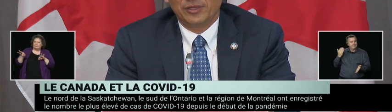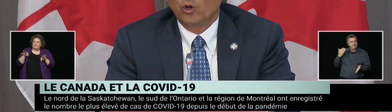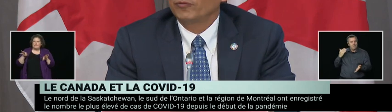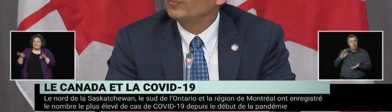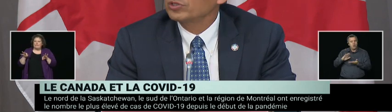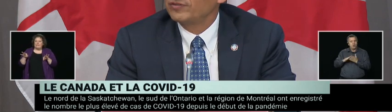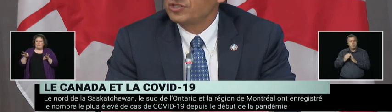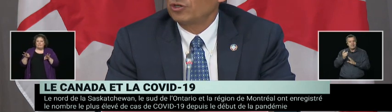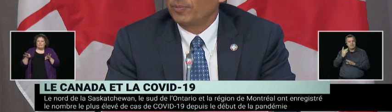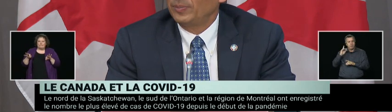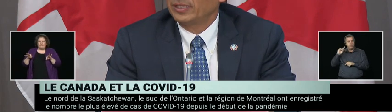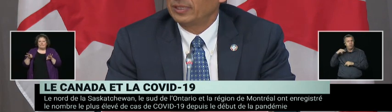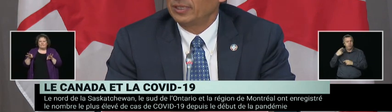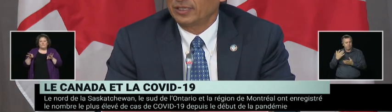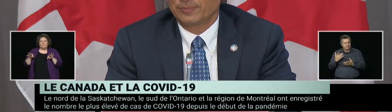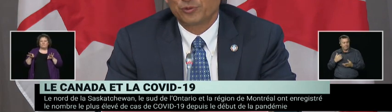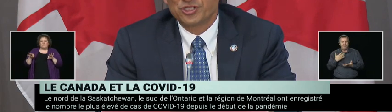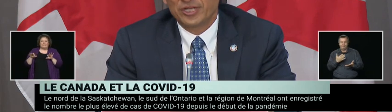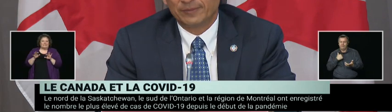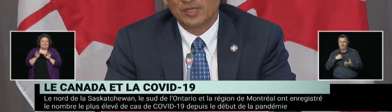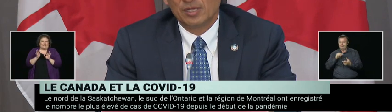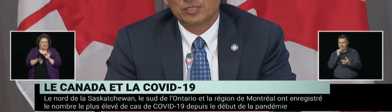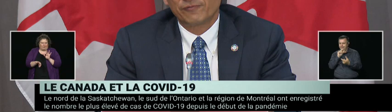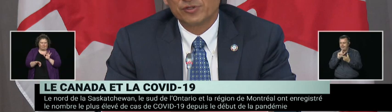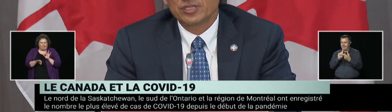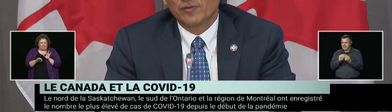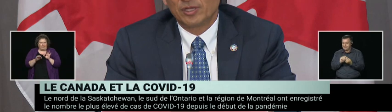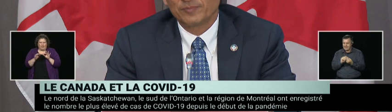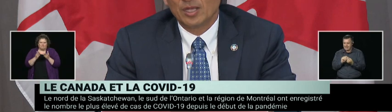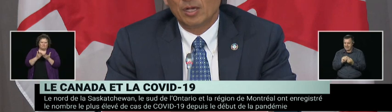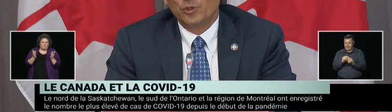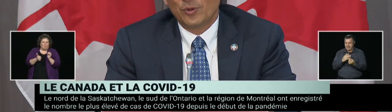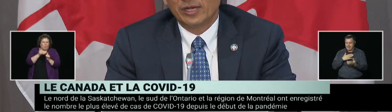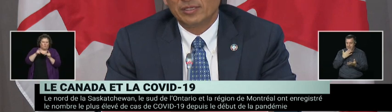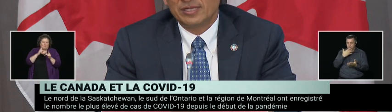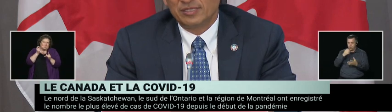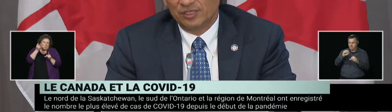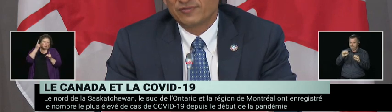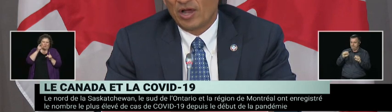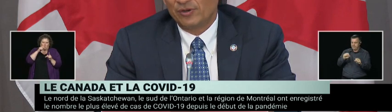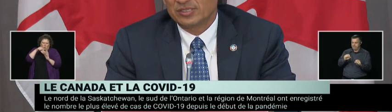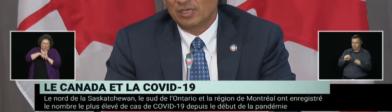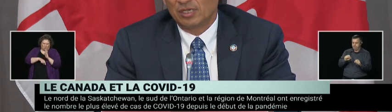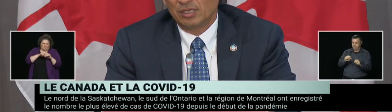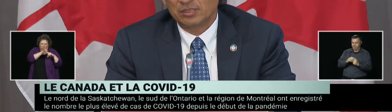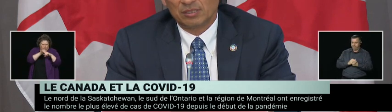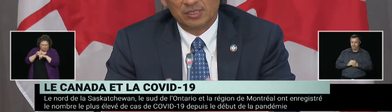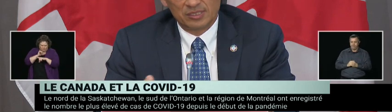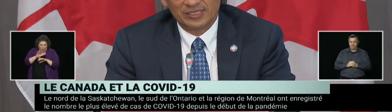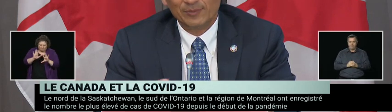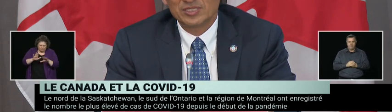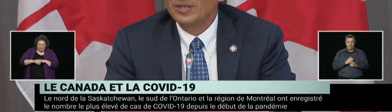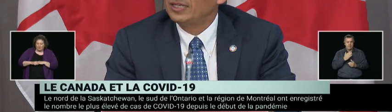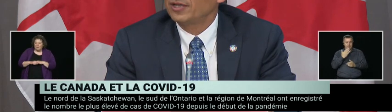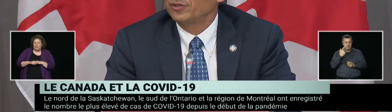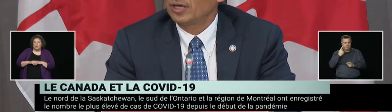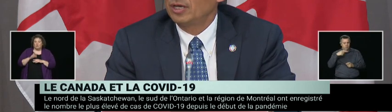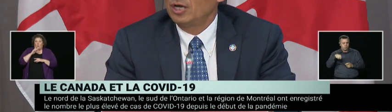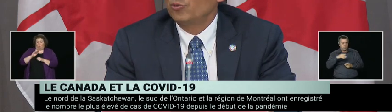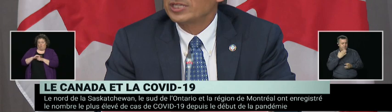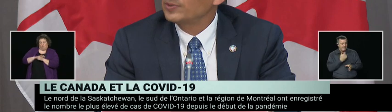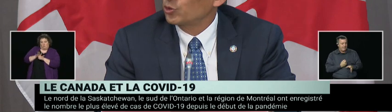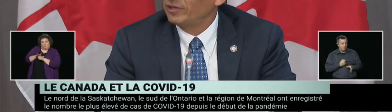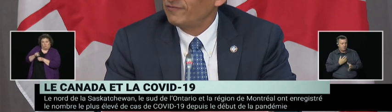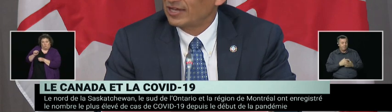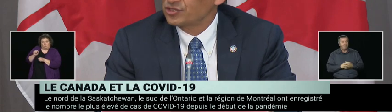I think hopefully most of the general public can appreciate. So first of all, we recognize that this virus is the same as many other